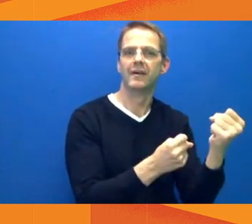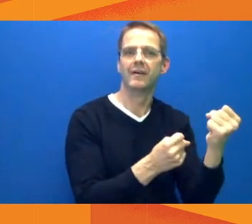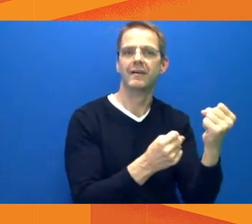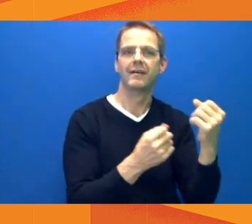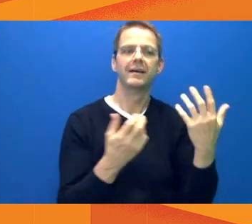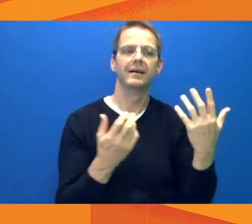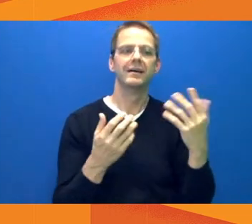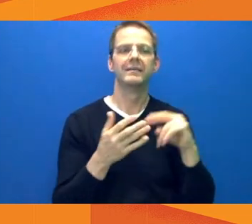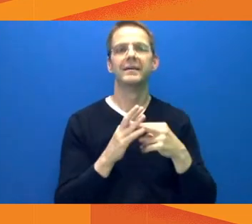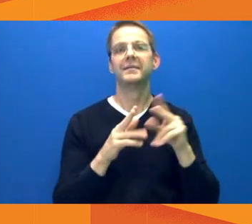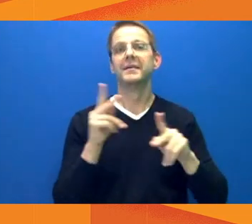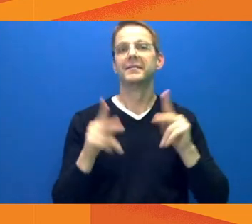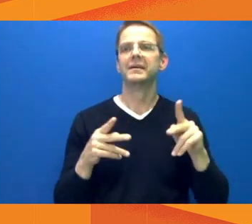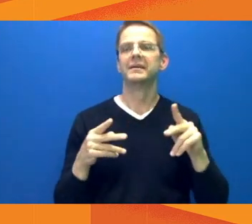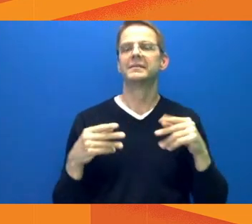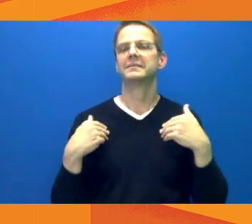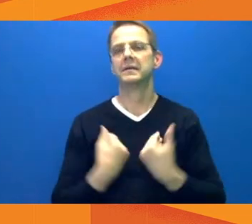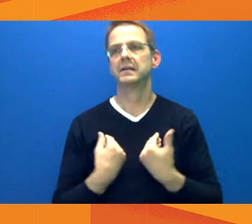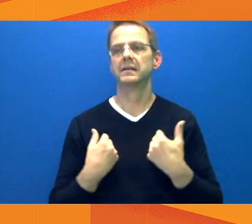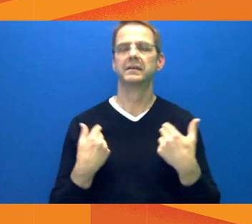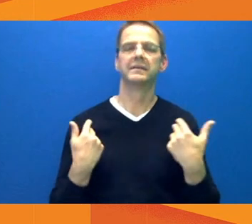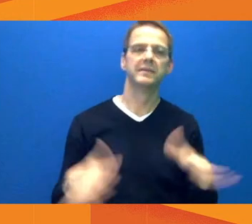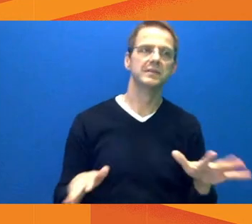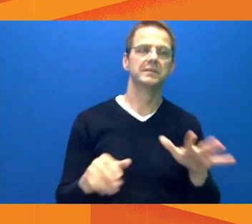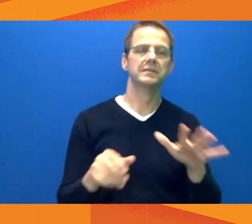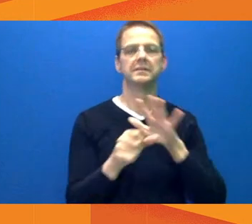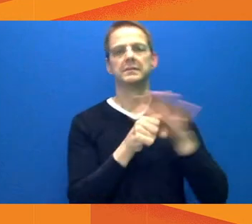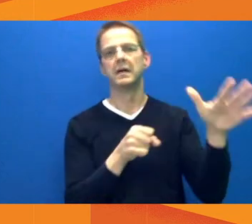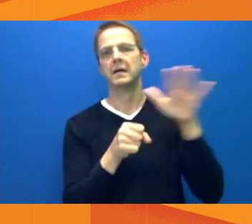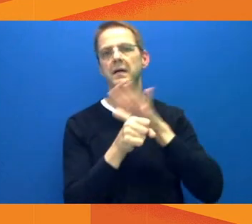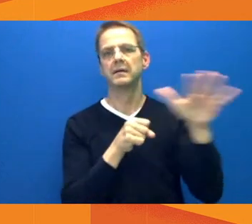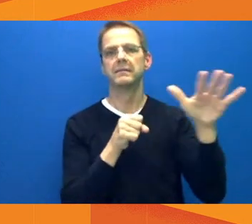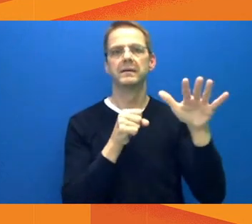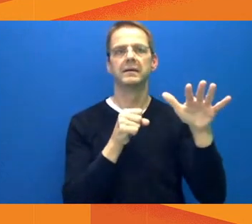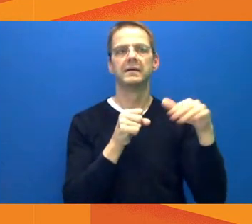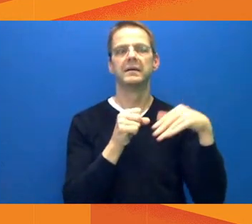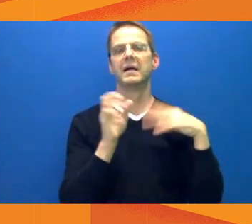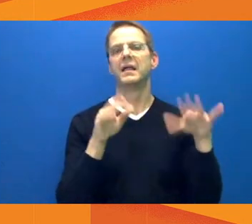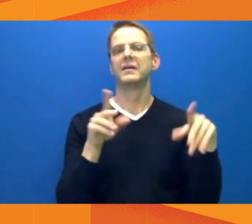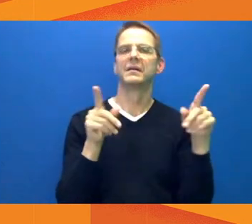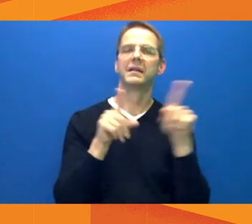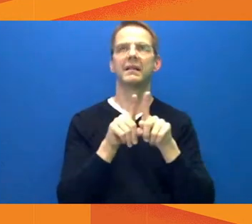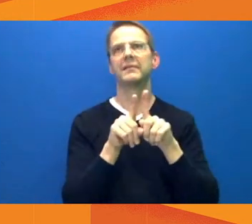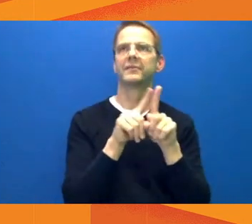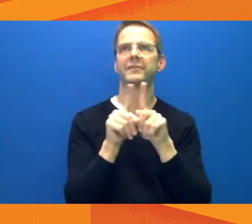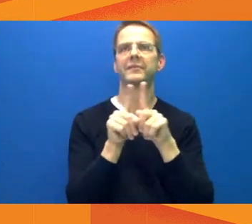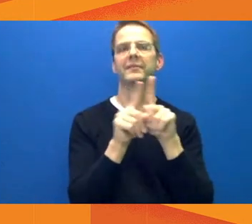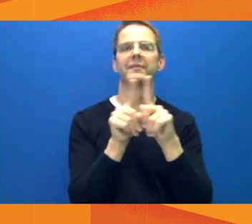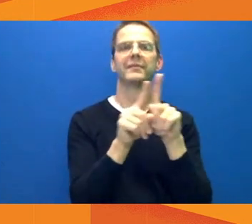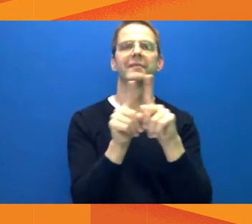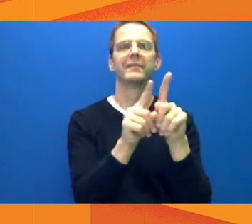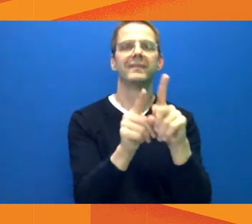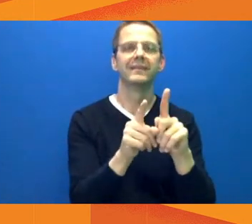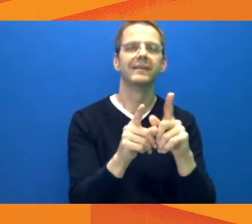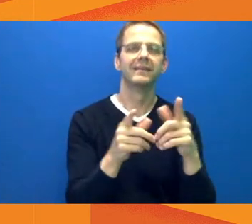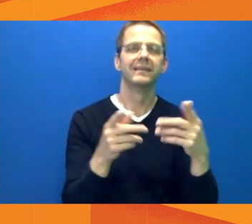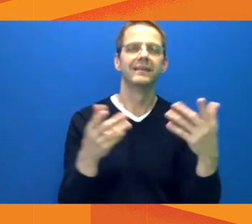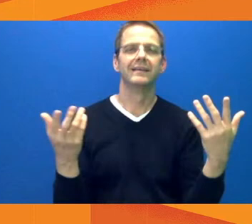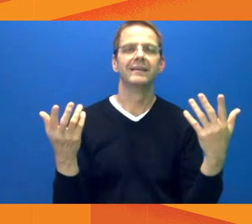to be okay. It will eventually, but we are not there yet. And so distancing, masking,